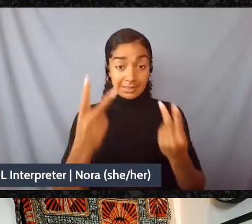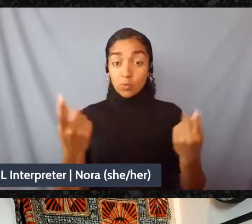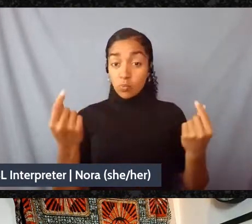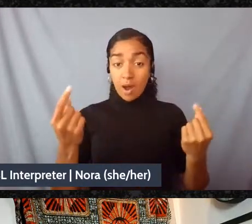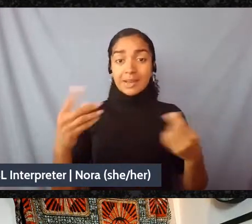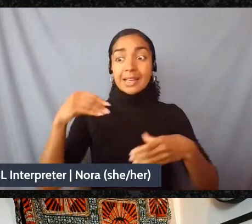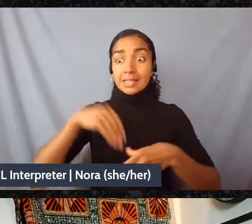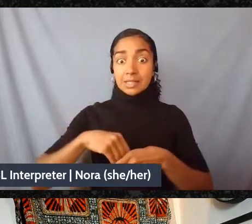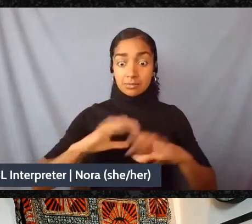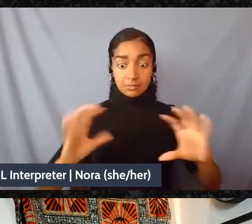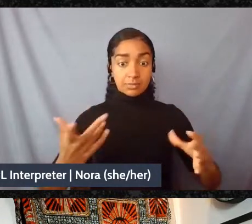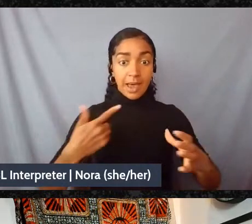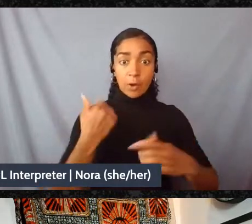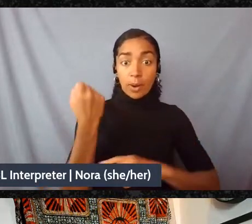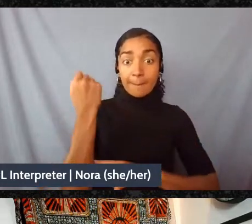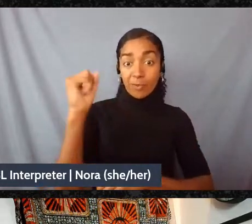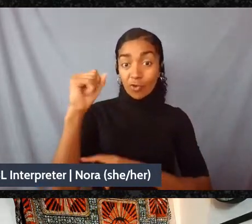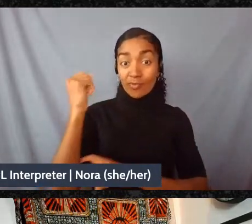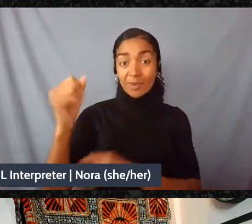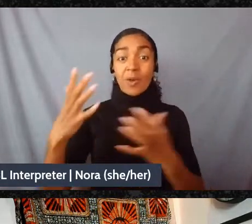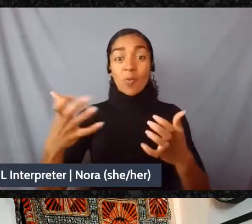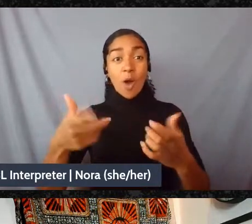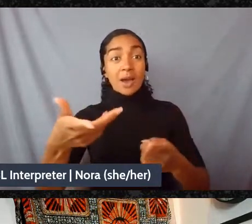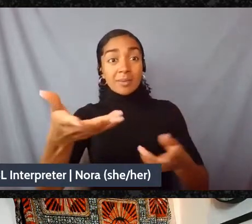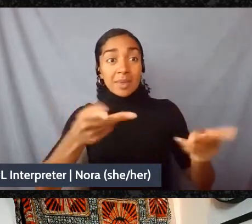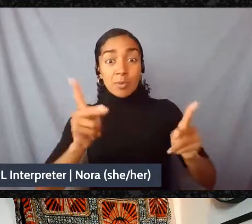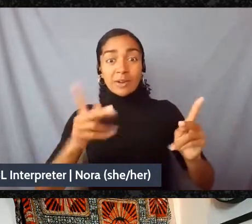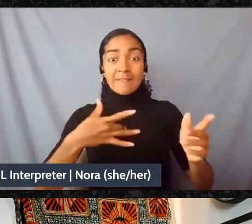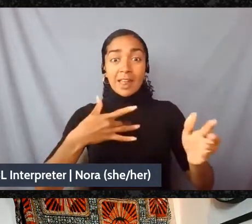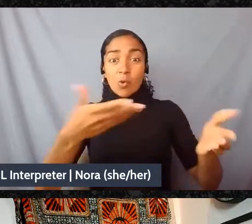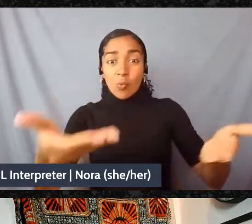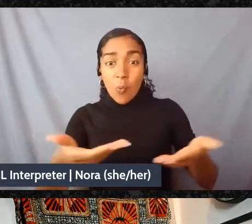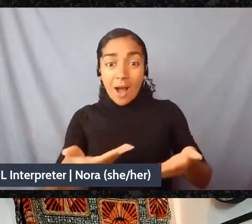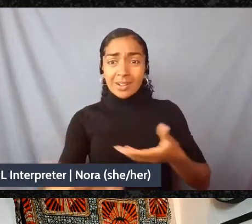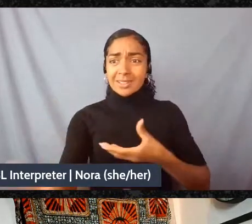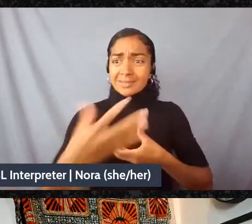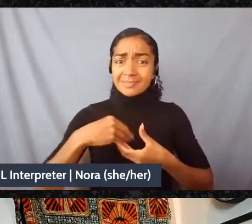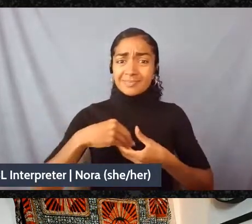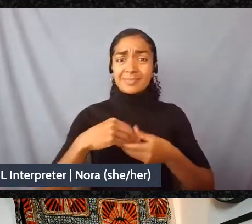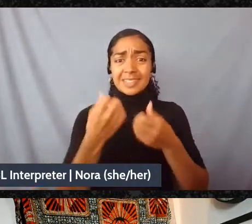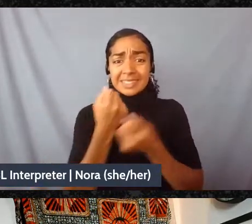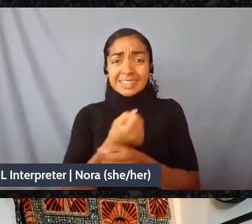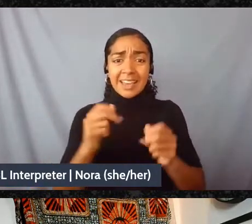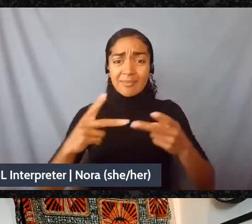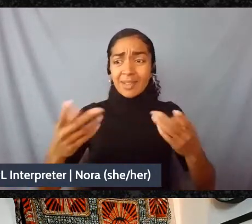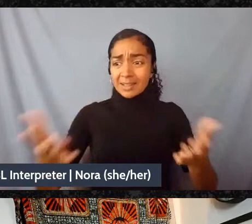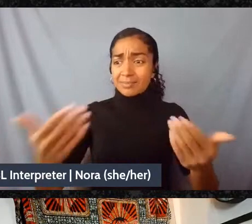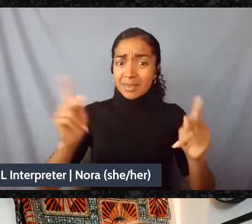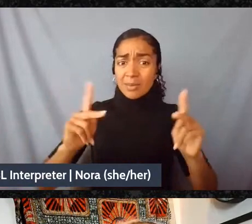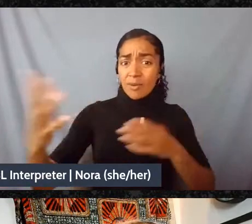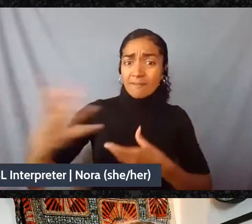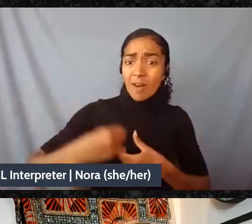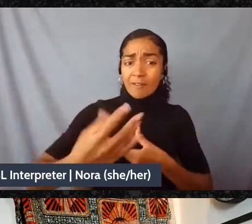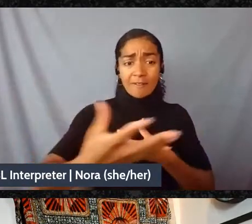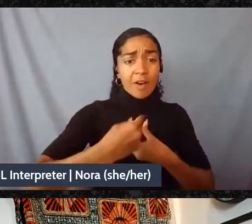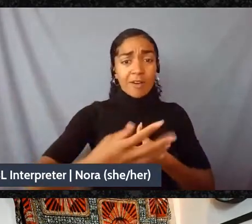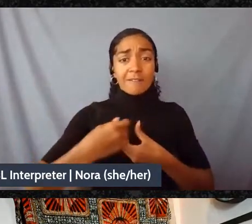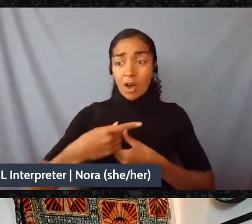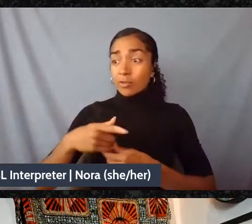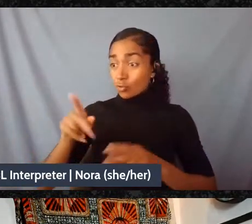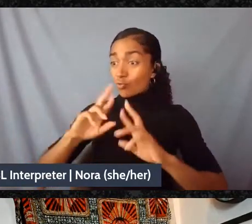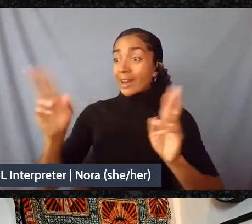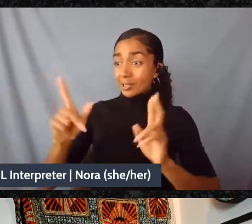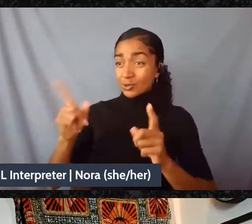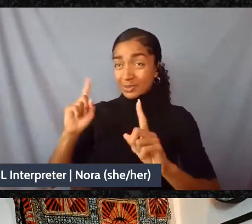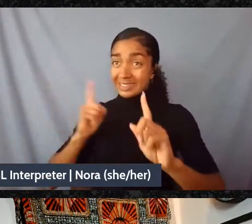if we want to be the invitation, the sanctuary, the place that people can come to to be like, okay, I'm ready to move towards this new world, then